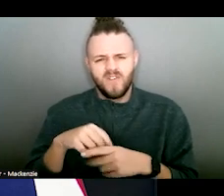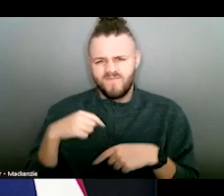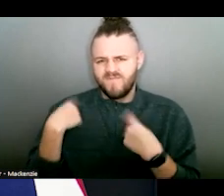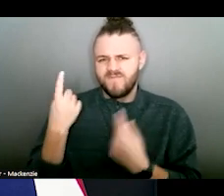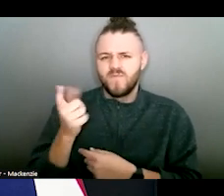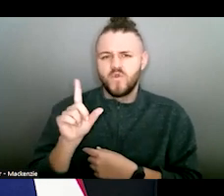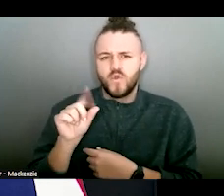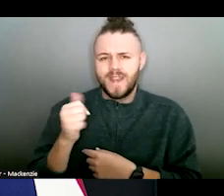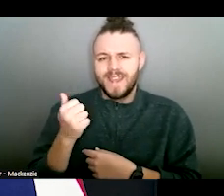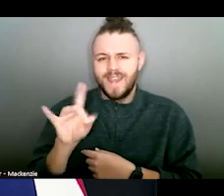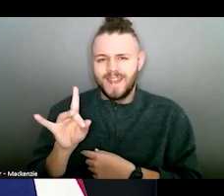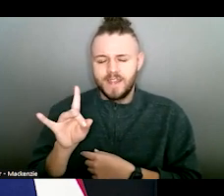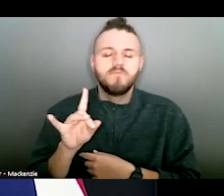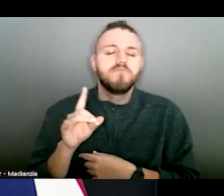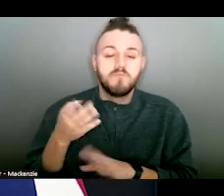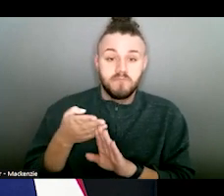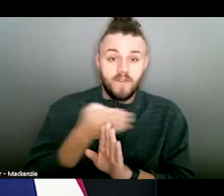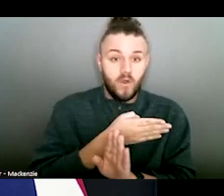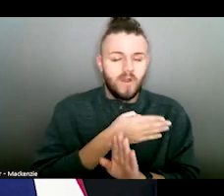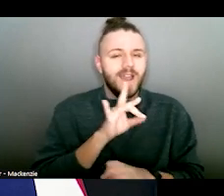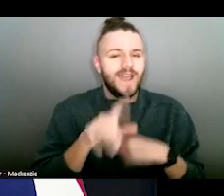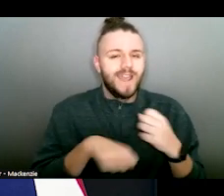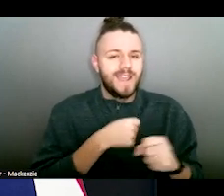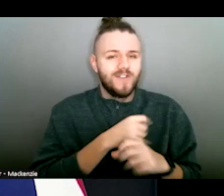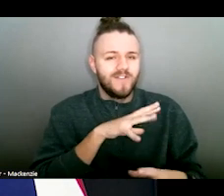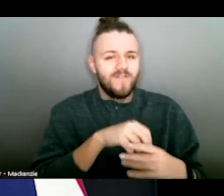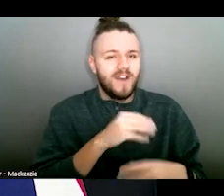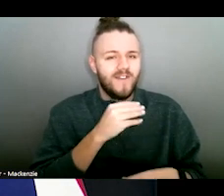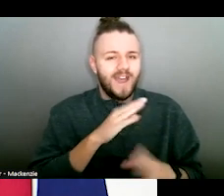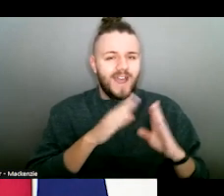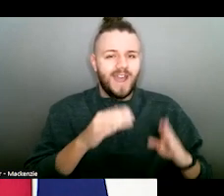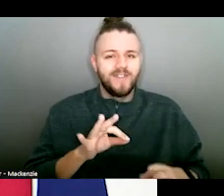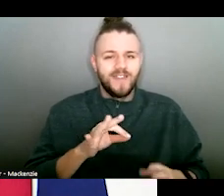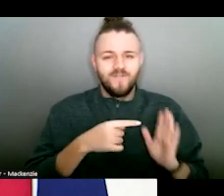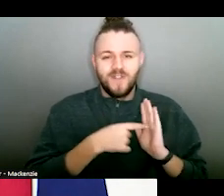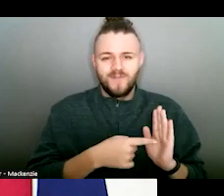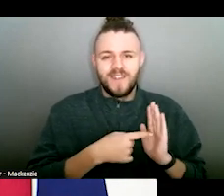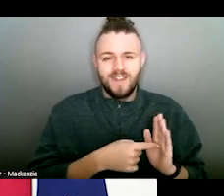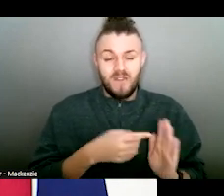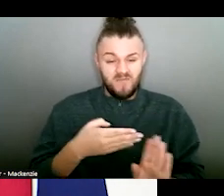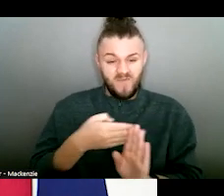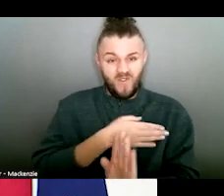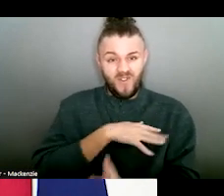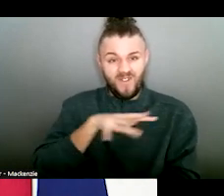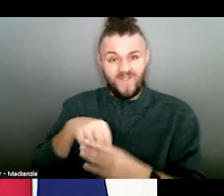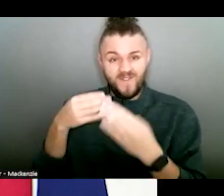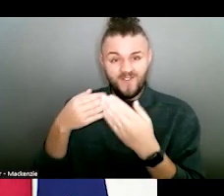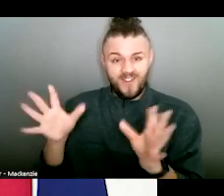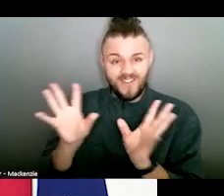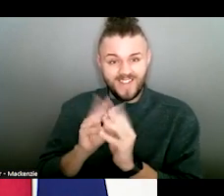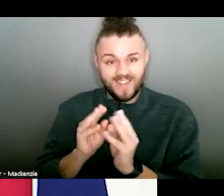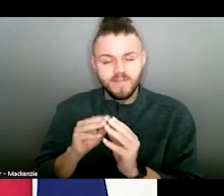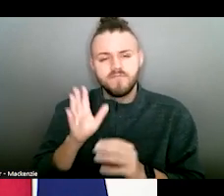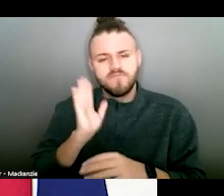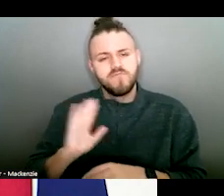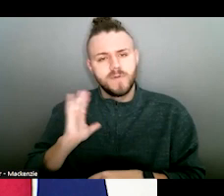2018 after serving eight years in the Ohio House of Representatives. Before my time in the General Assembly, I was